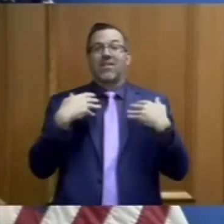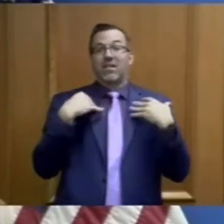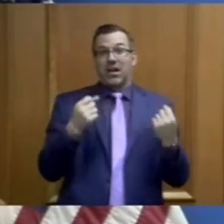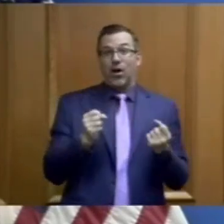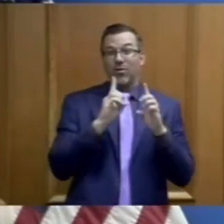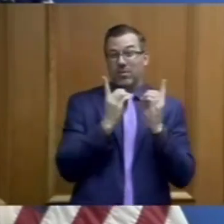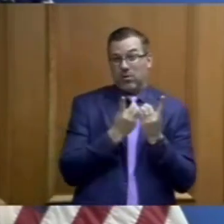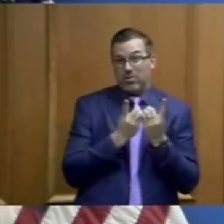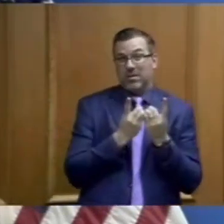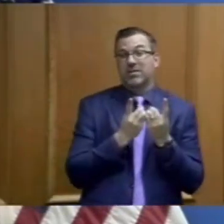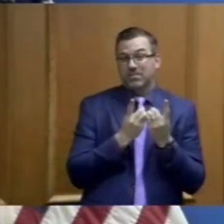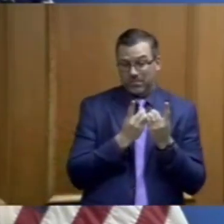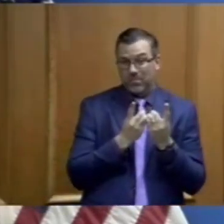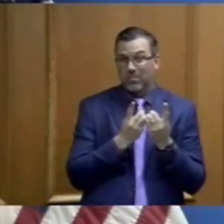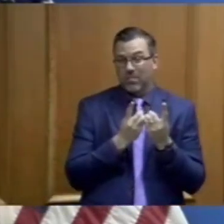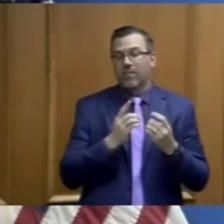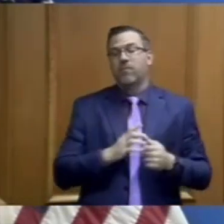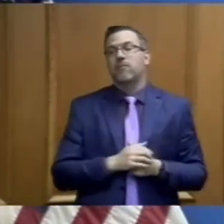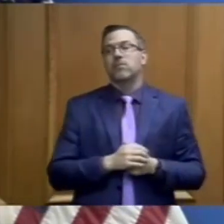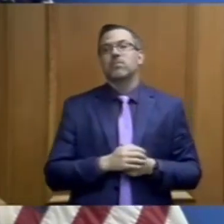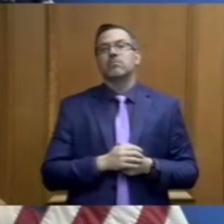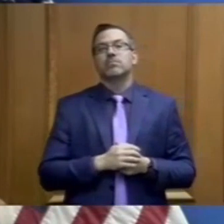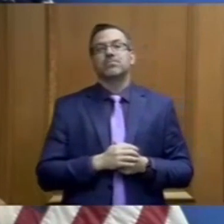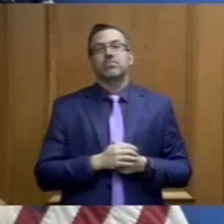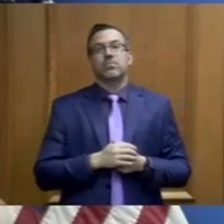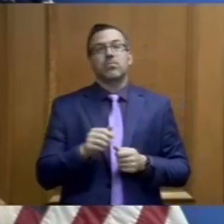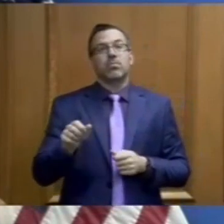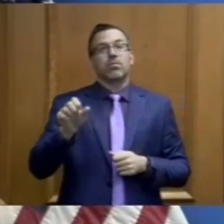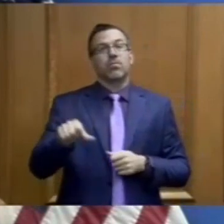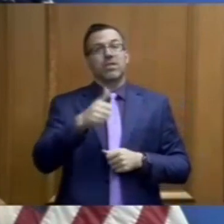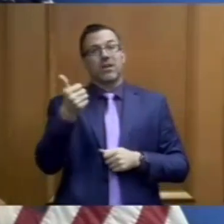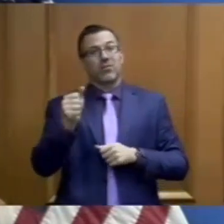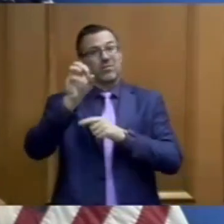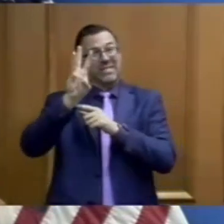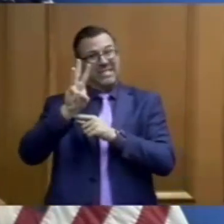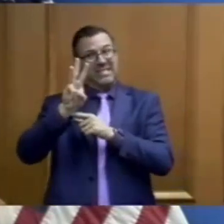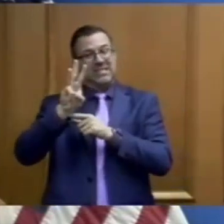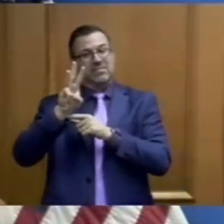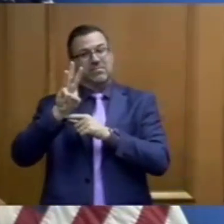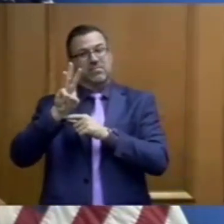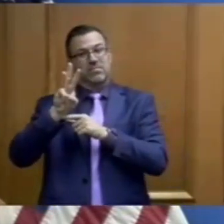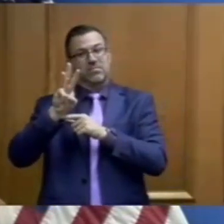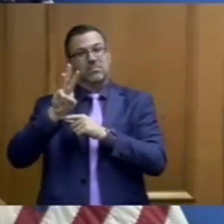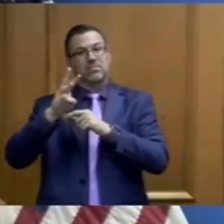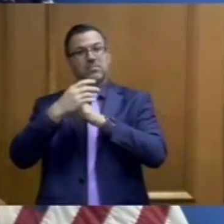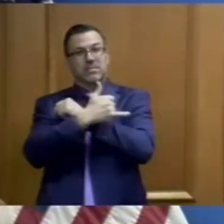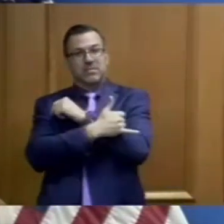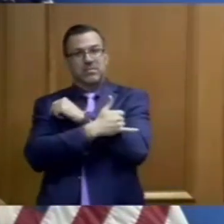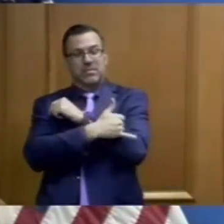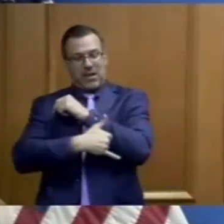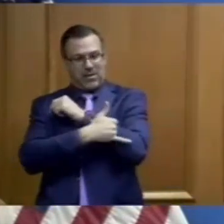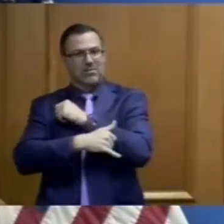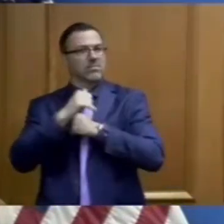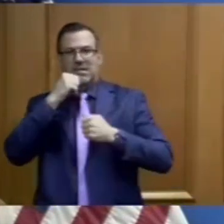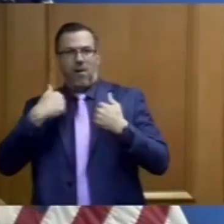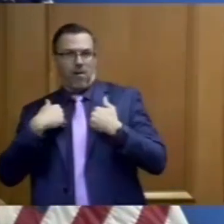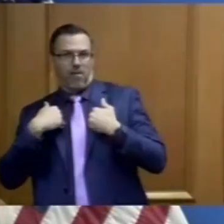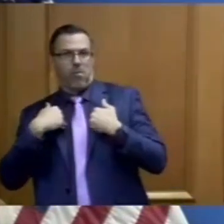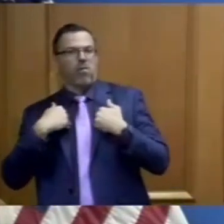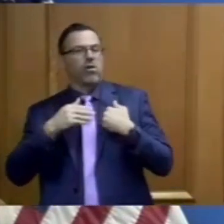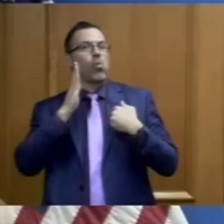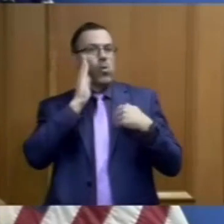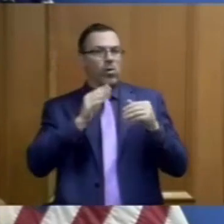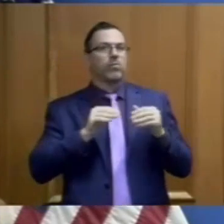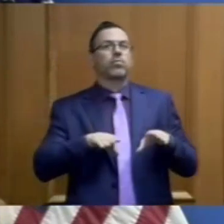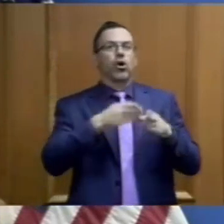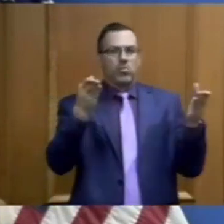under our forthcoming guidance and we'll be communicating with them directly about our plans to reopen the economy. For